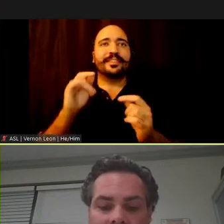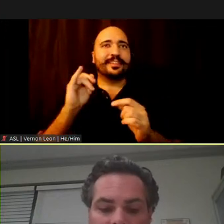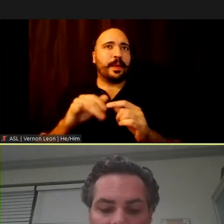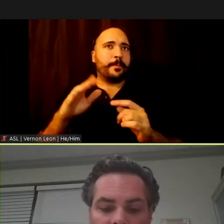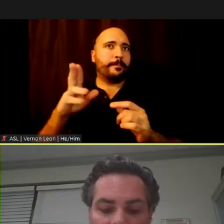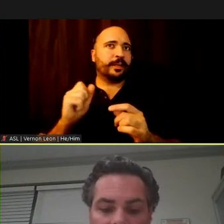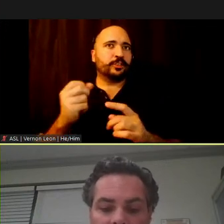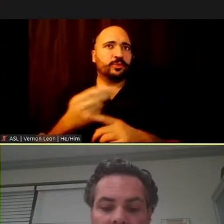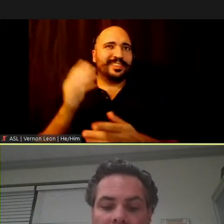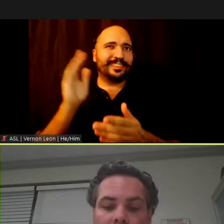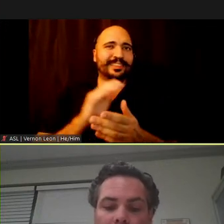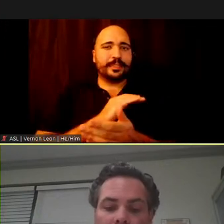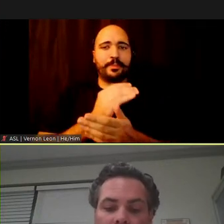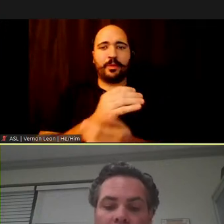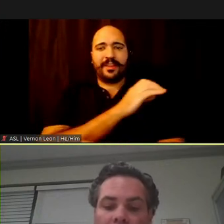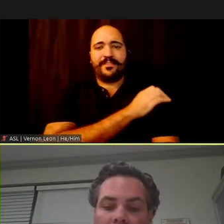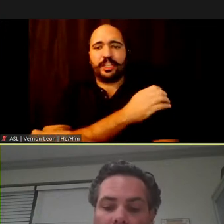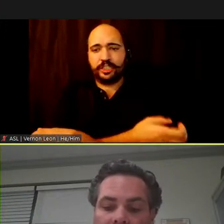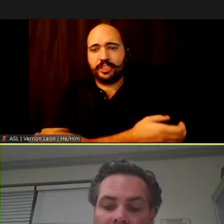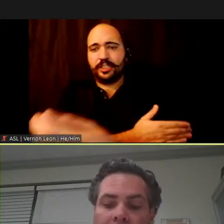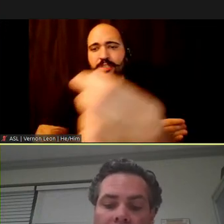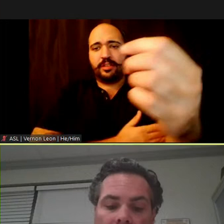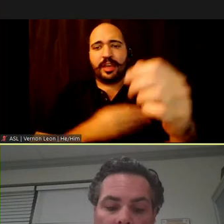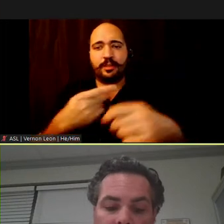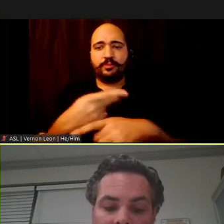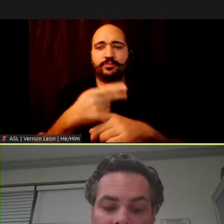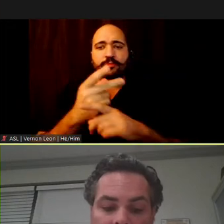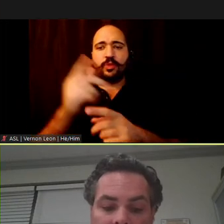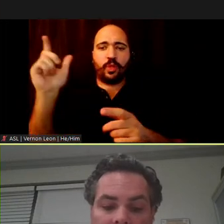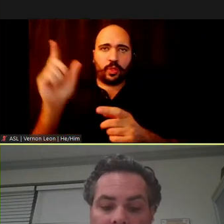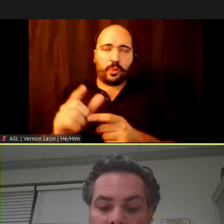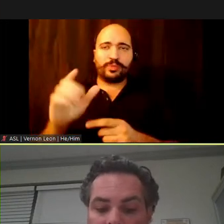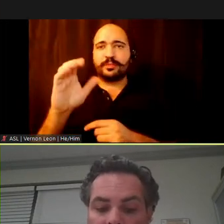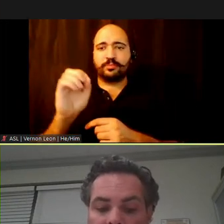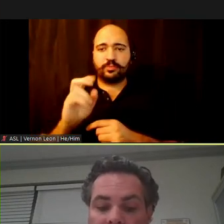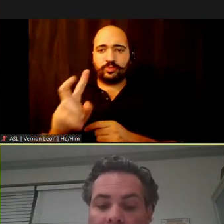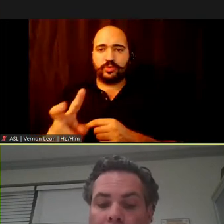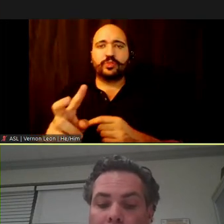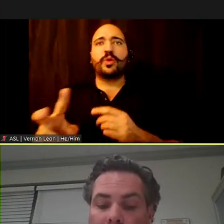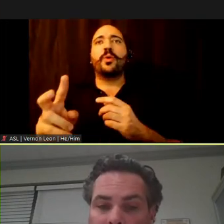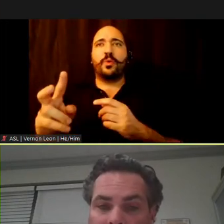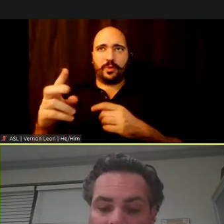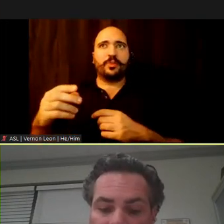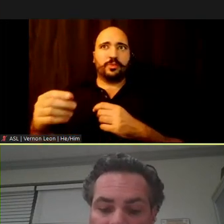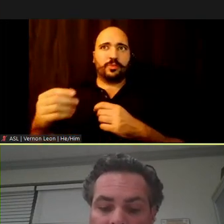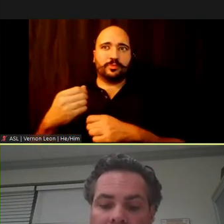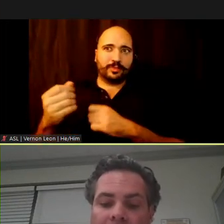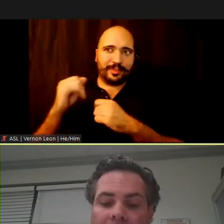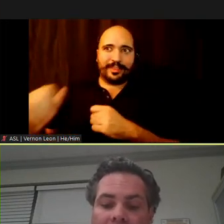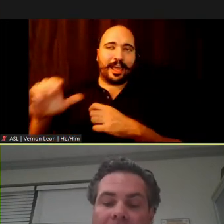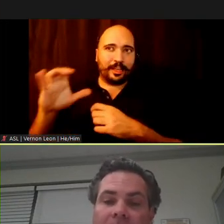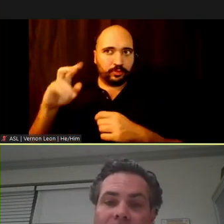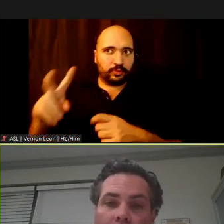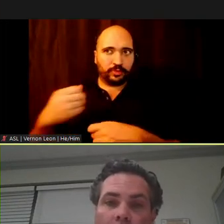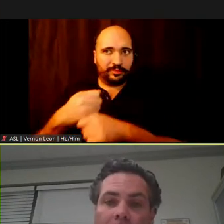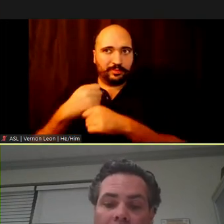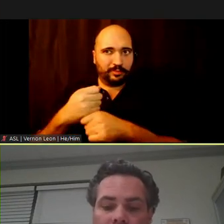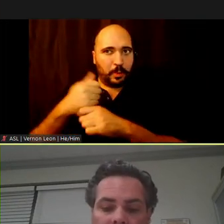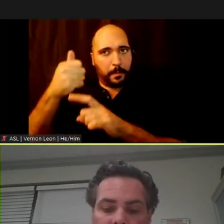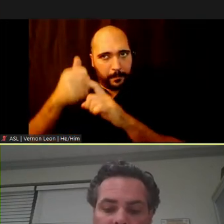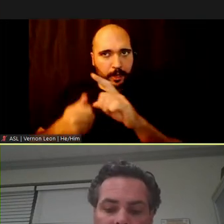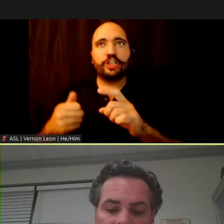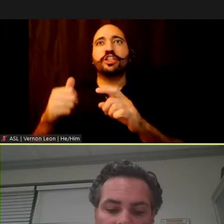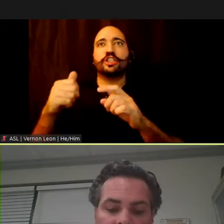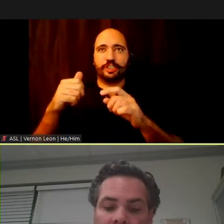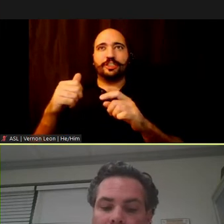the least amount of energy and produce the lowest carbon dioxide emissions per passenger than any form